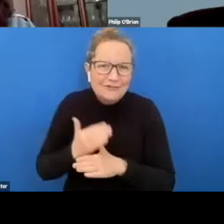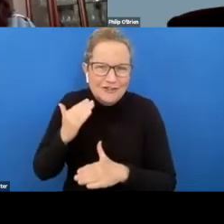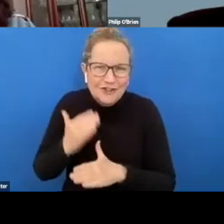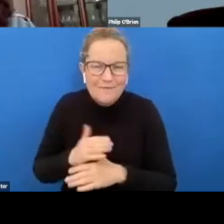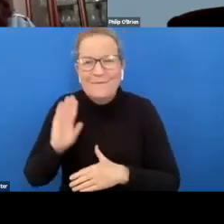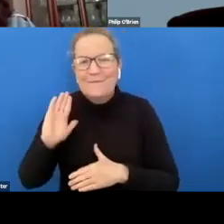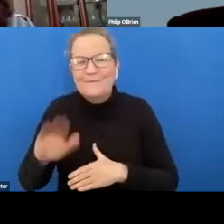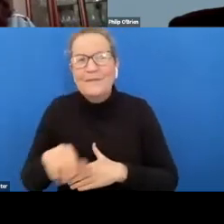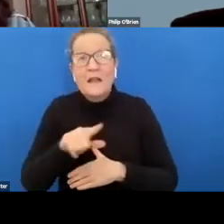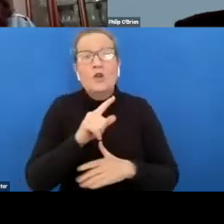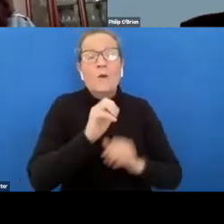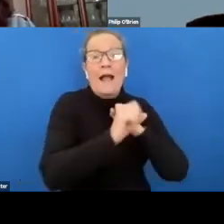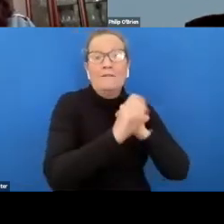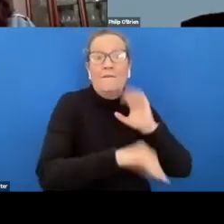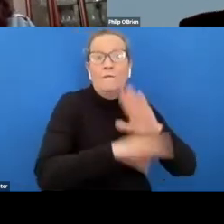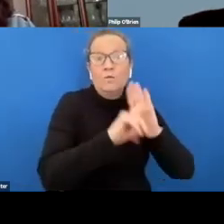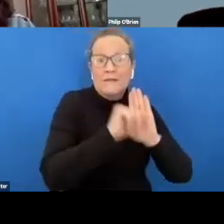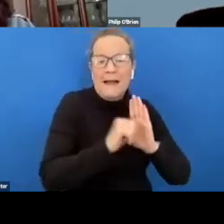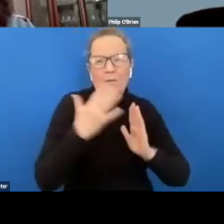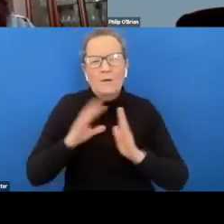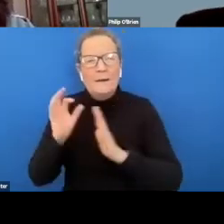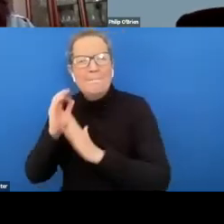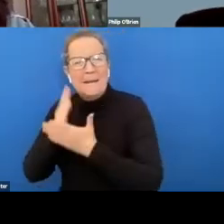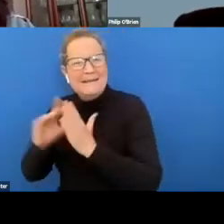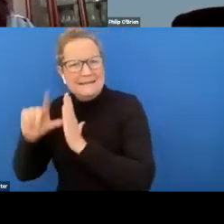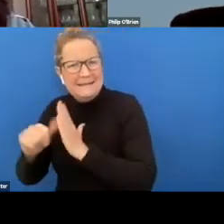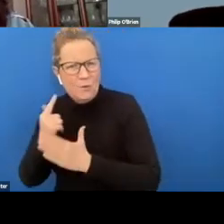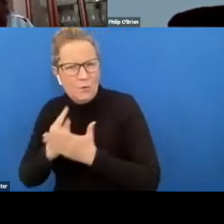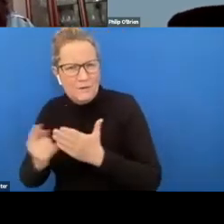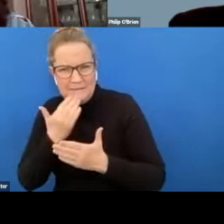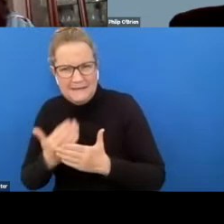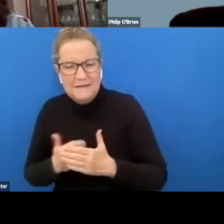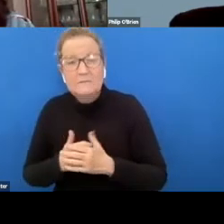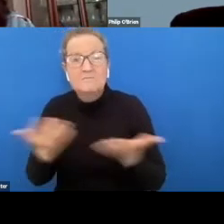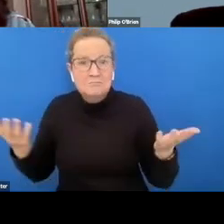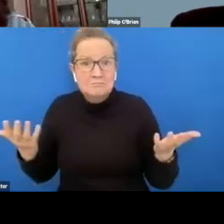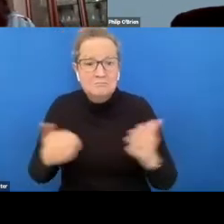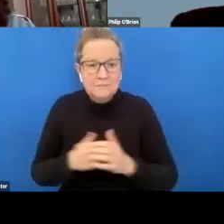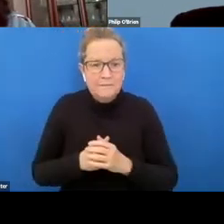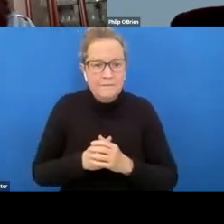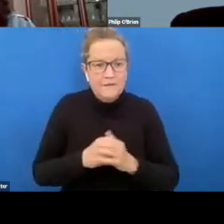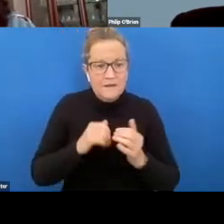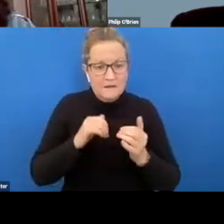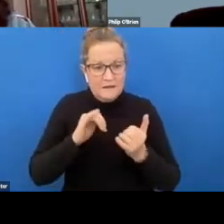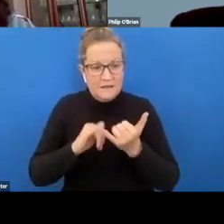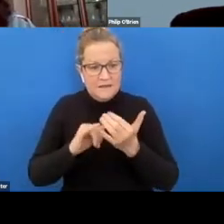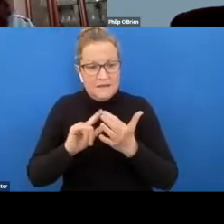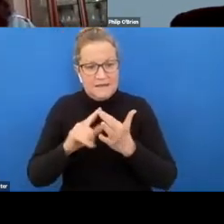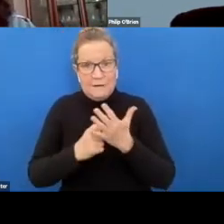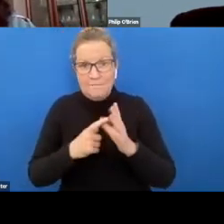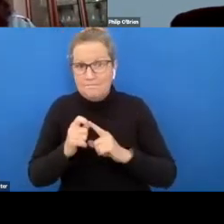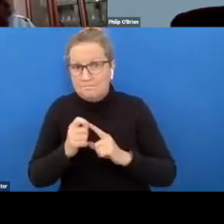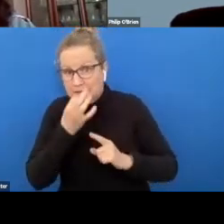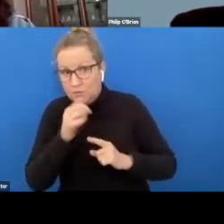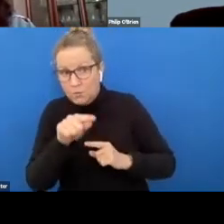um sarah would you like to perhaps um address that one um look i think just having the conversation